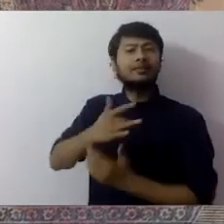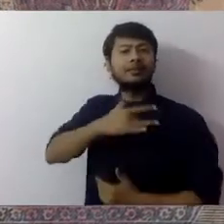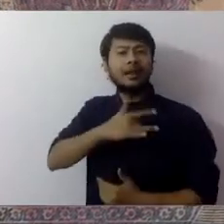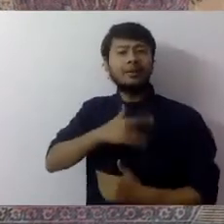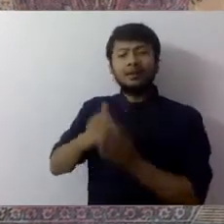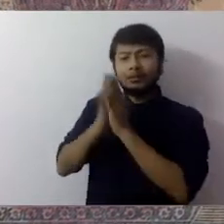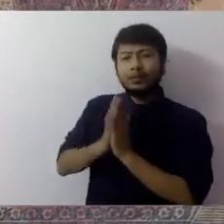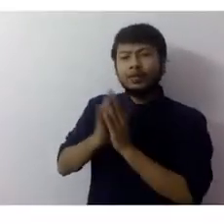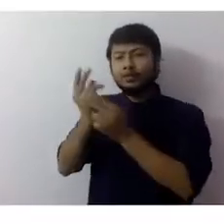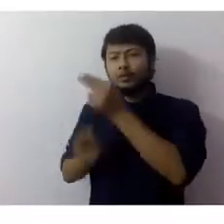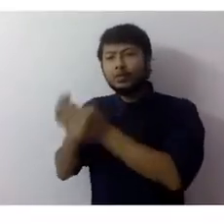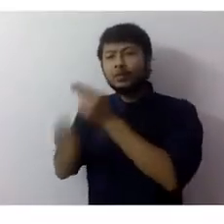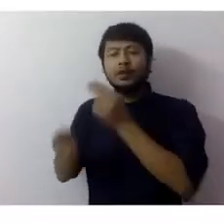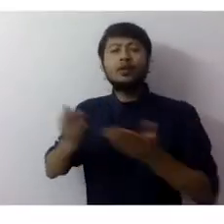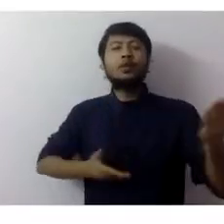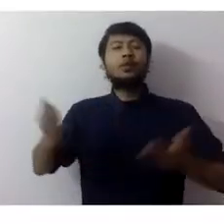century Kolkata.